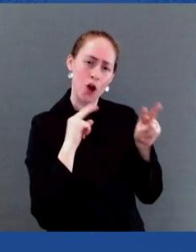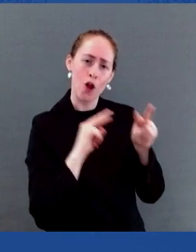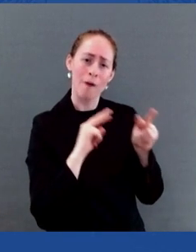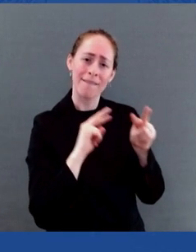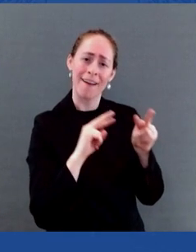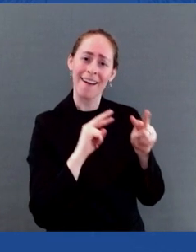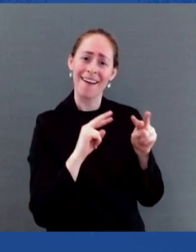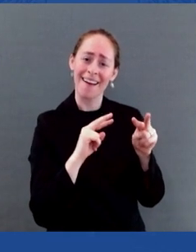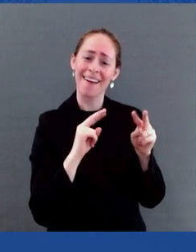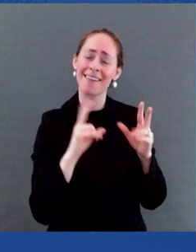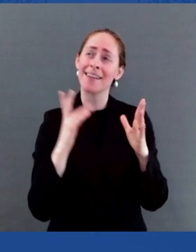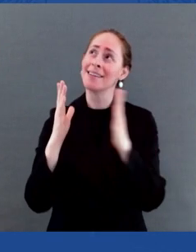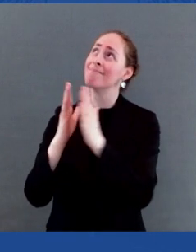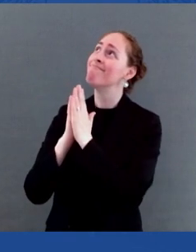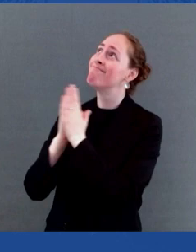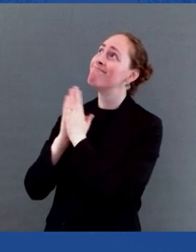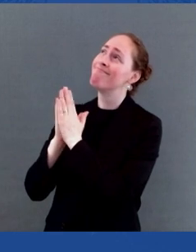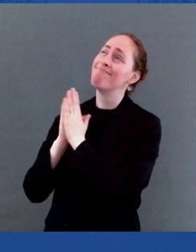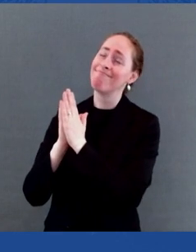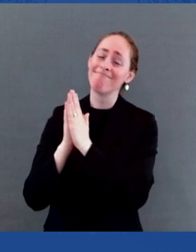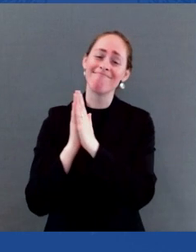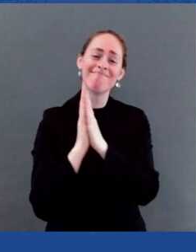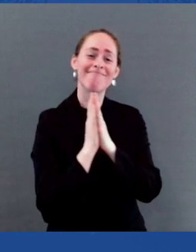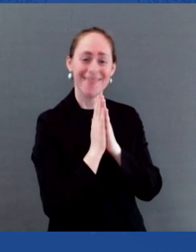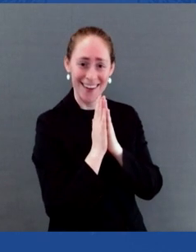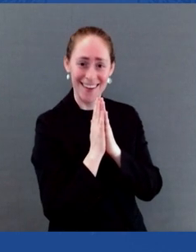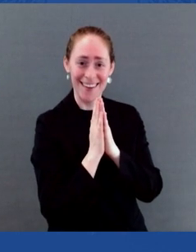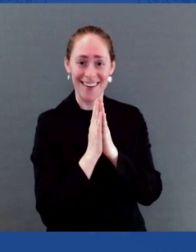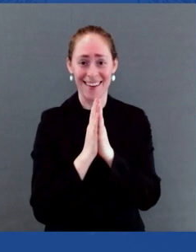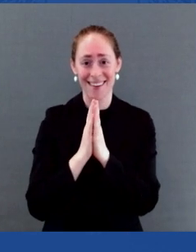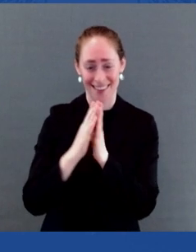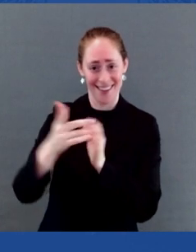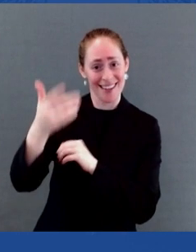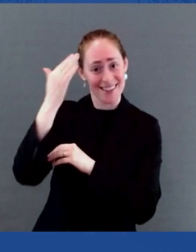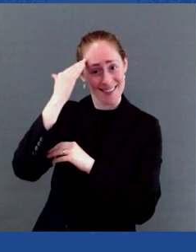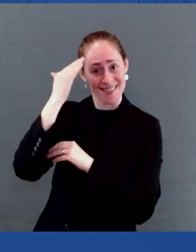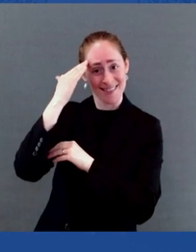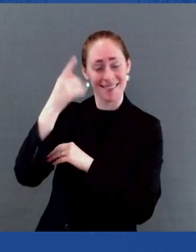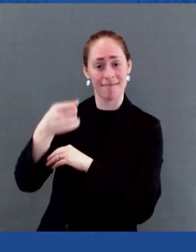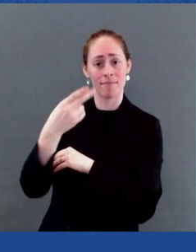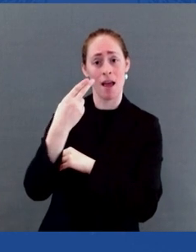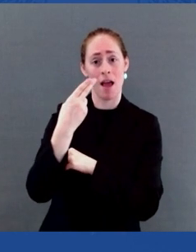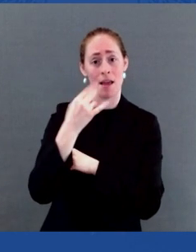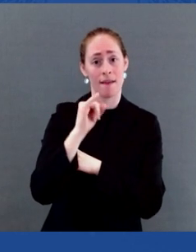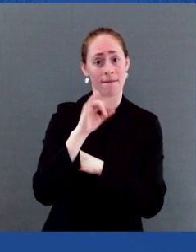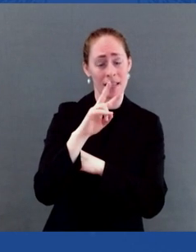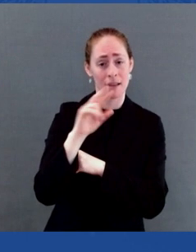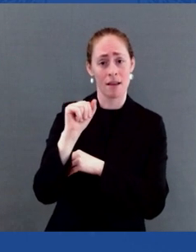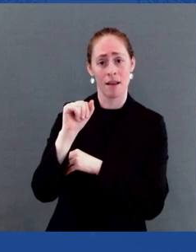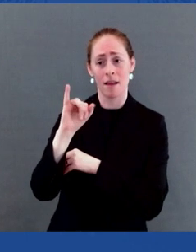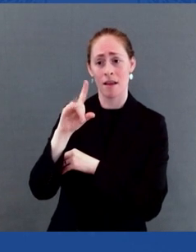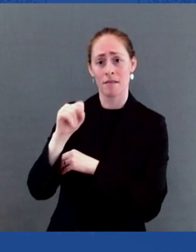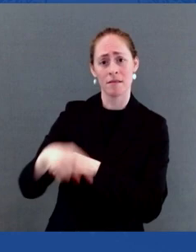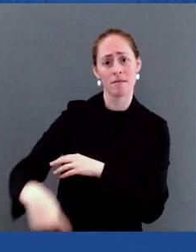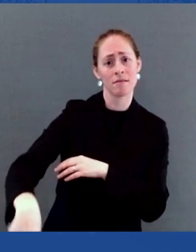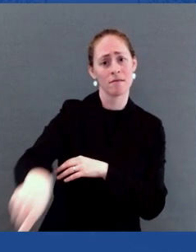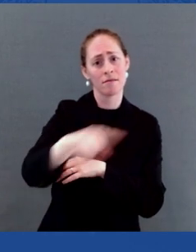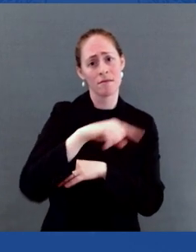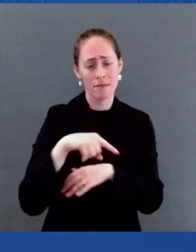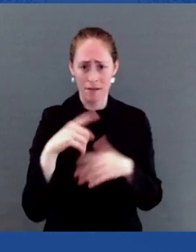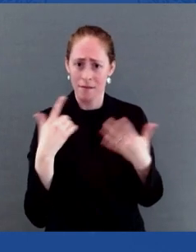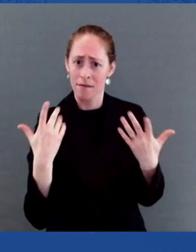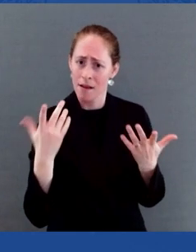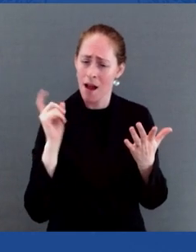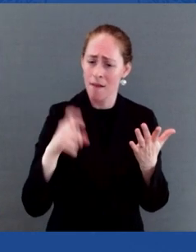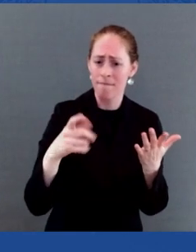HIV status, that everyone with HIV receives high-quality care and treatment that they deserve, and that we end the harmful stigma